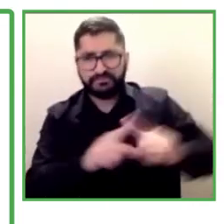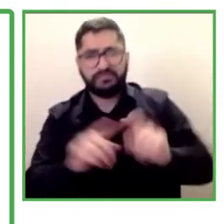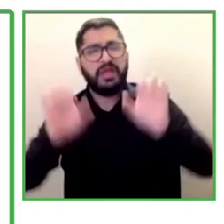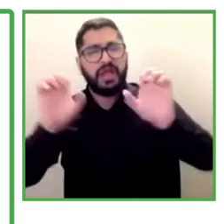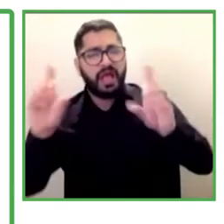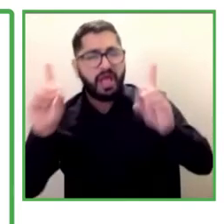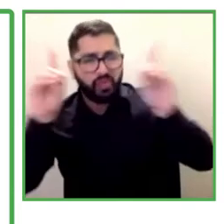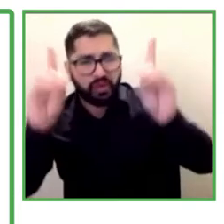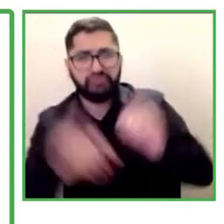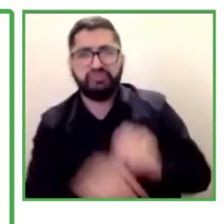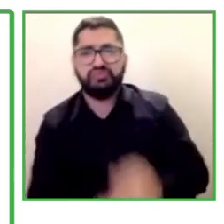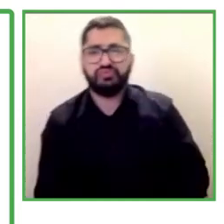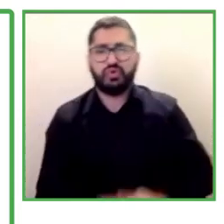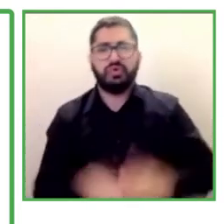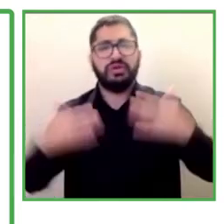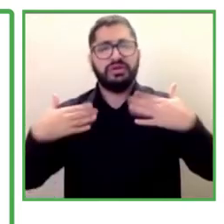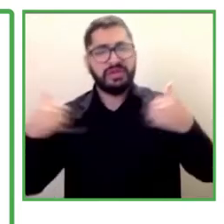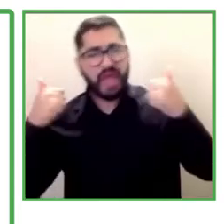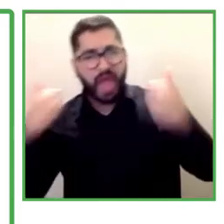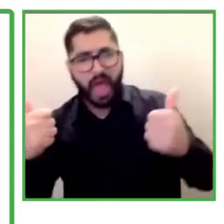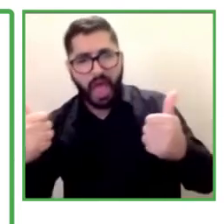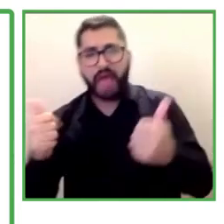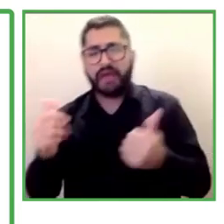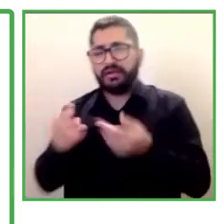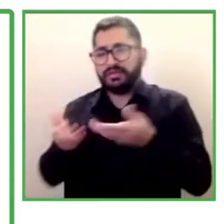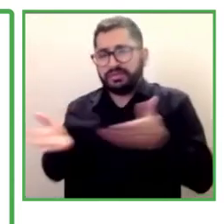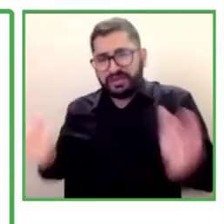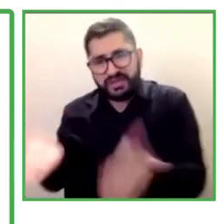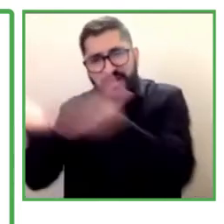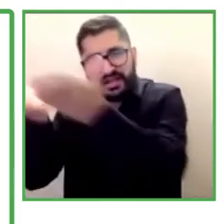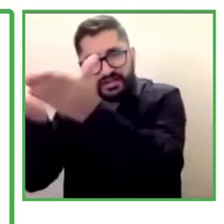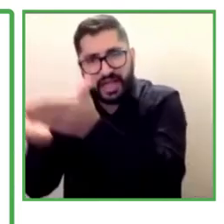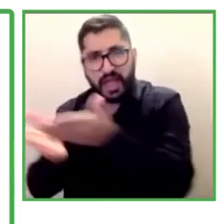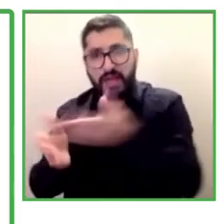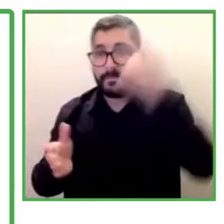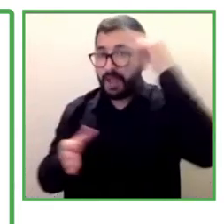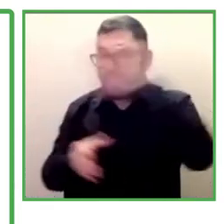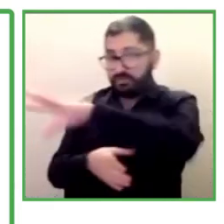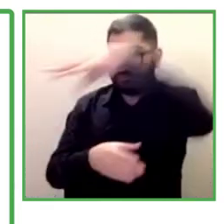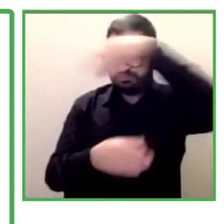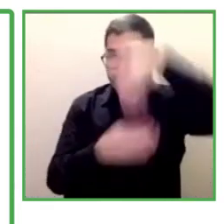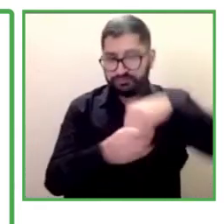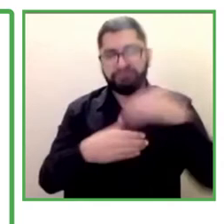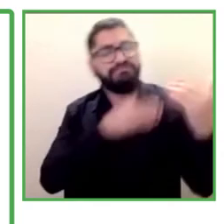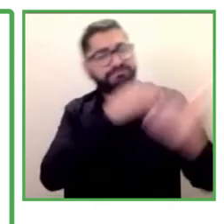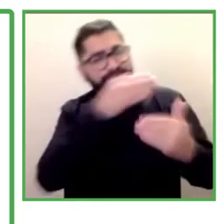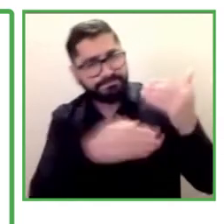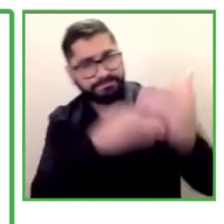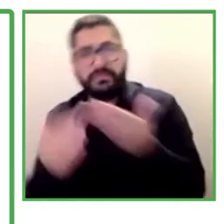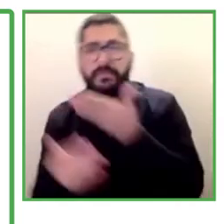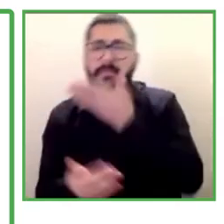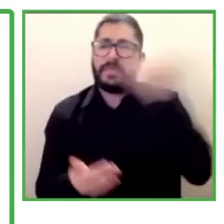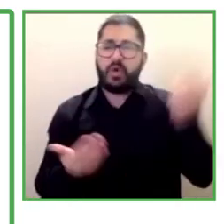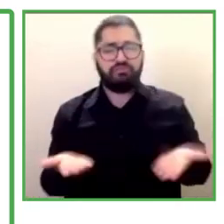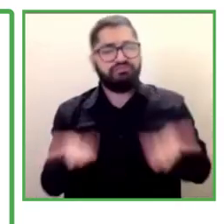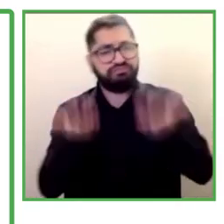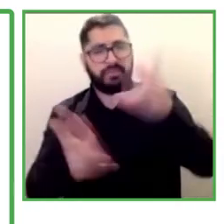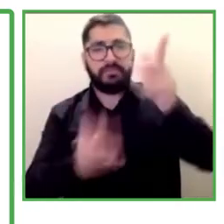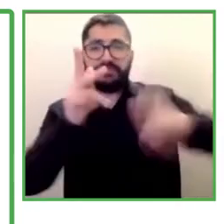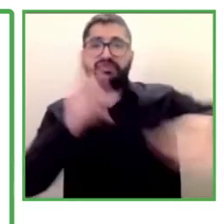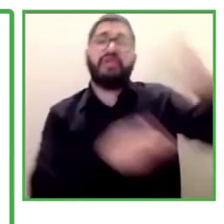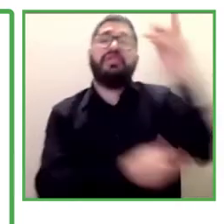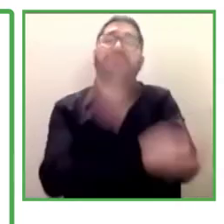in order that they could address better the processes that they would offer disabled people